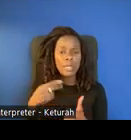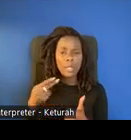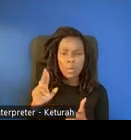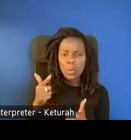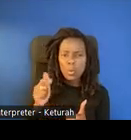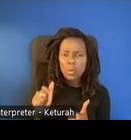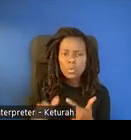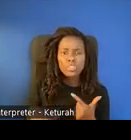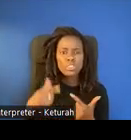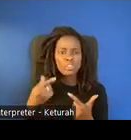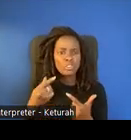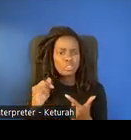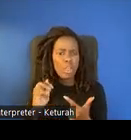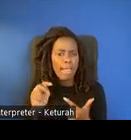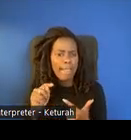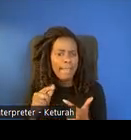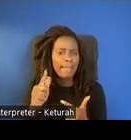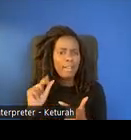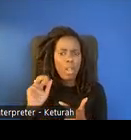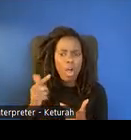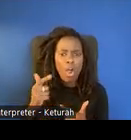these different terms they could use.